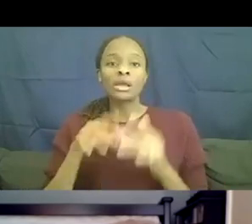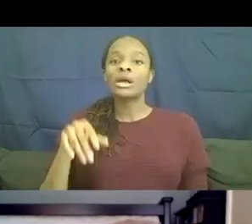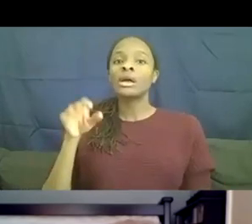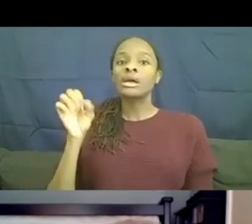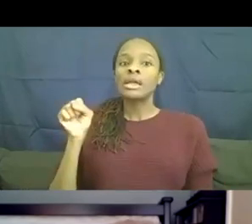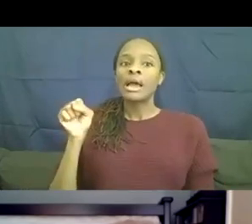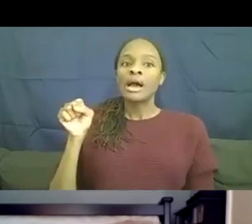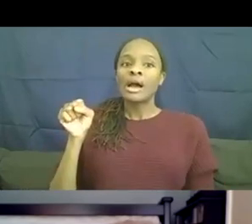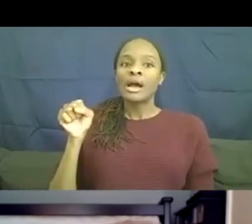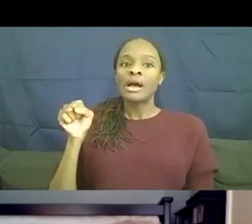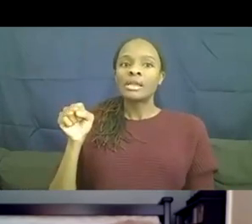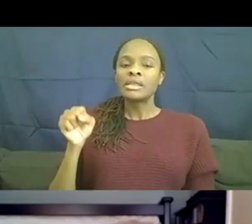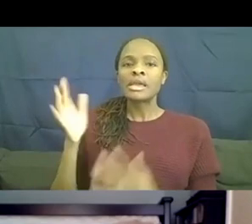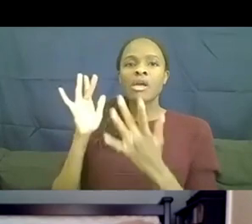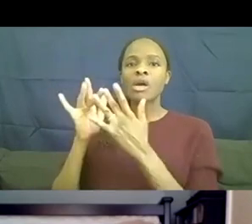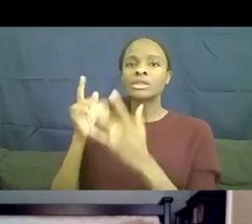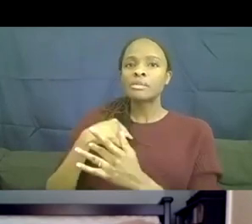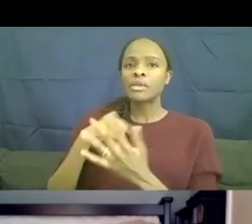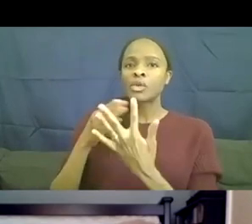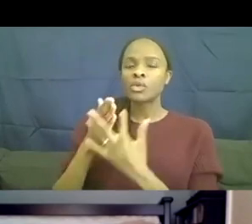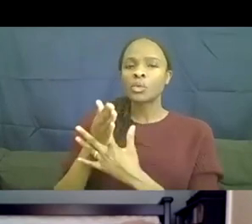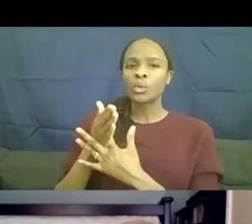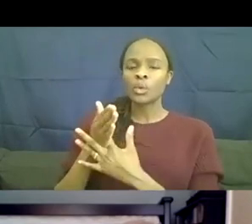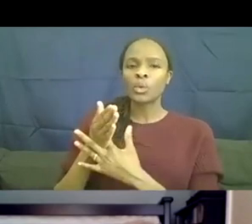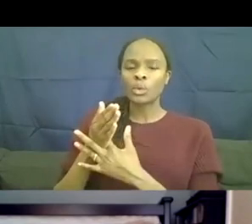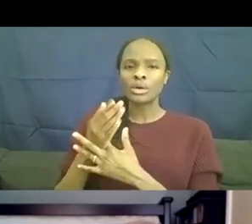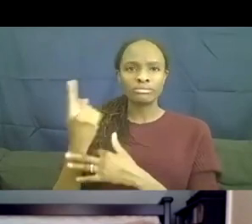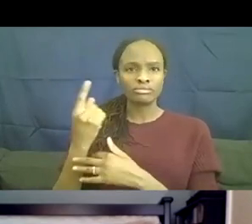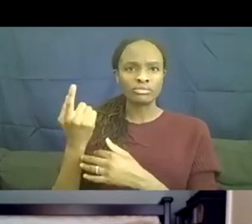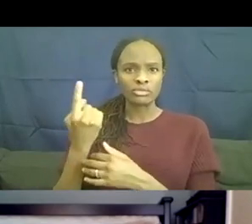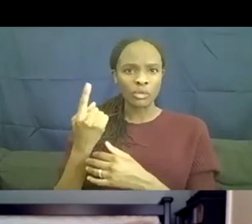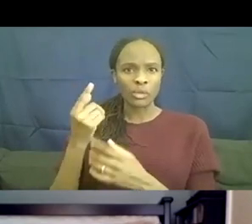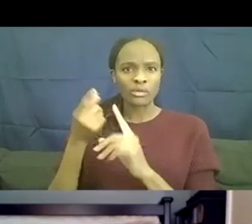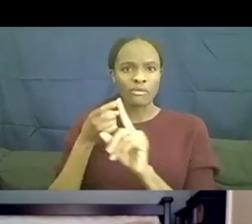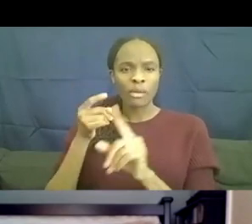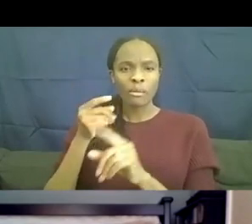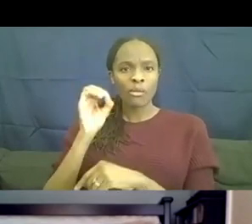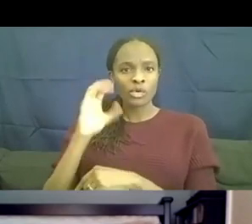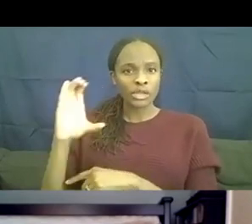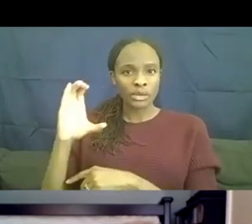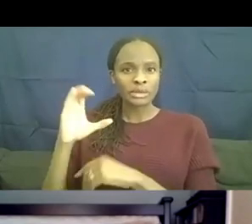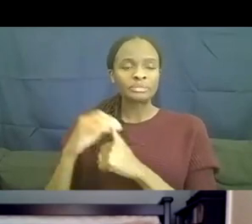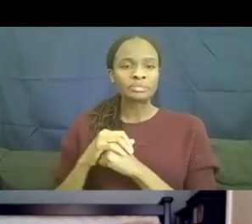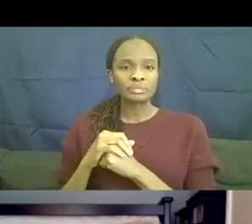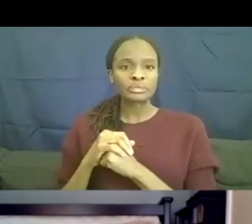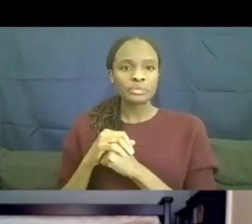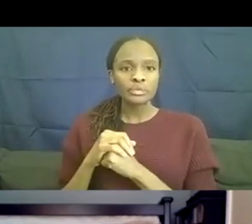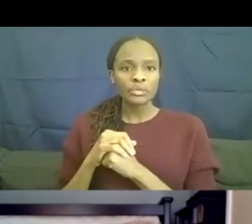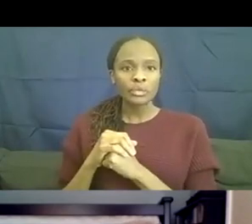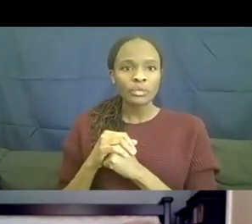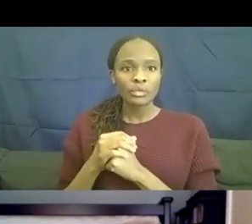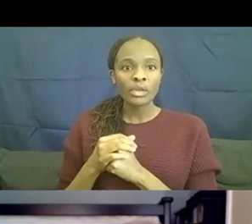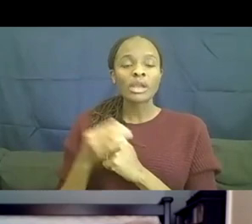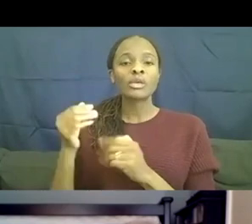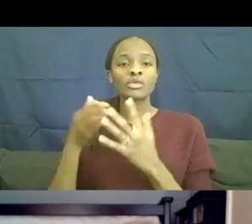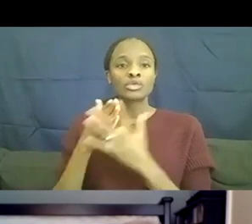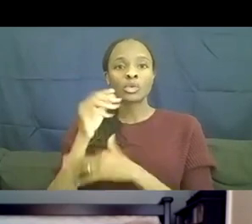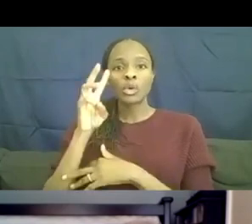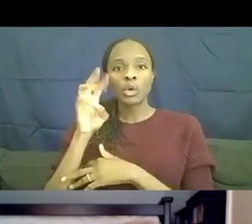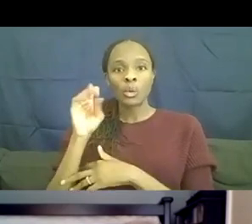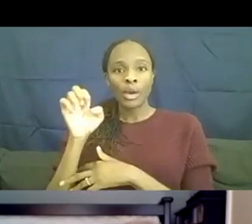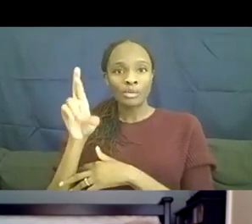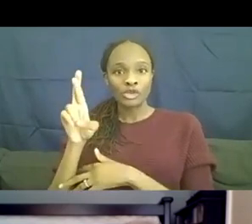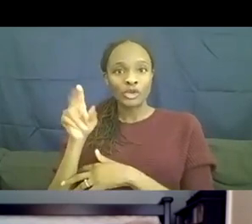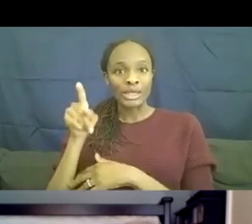National Association of Lawrence County. Um, the one that, um, the one that was not Webster. She went into my drama